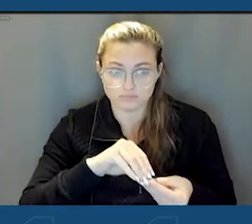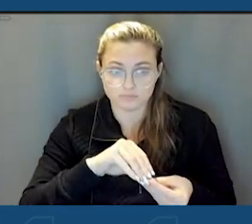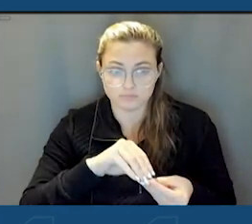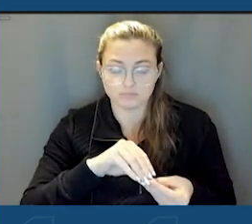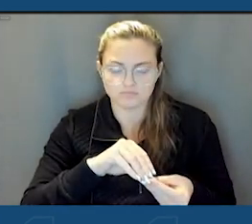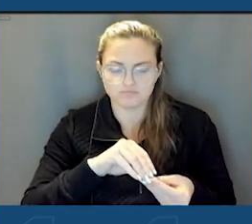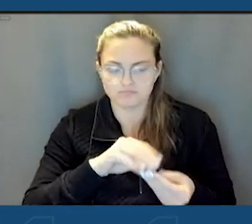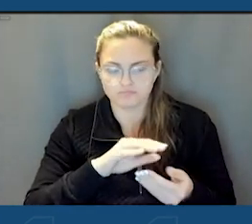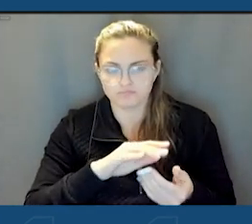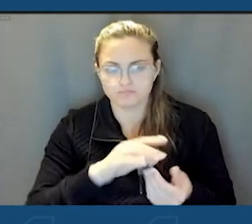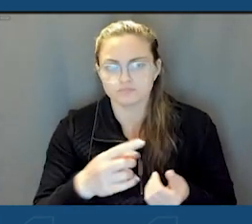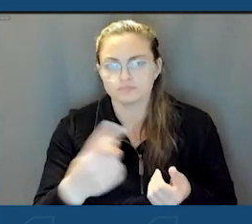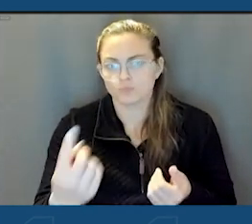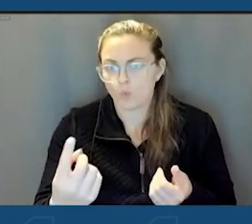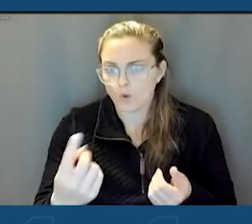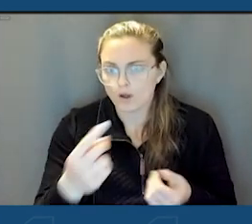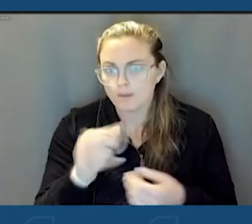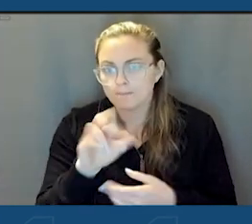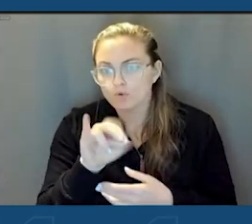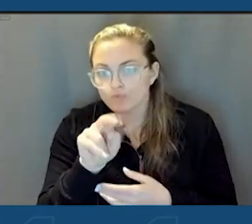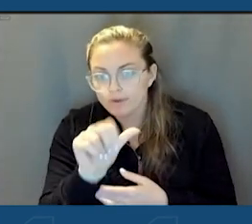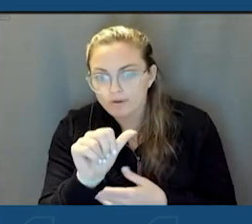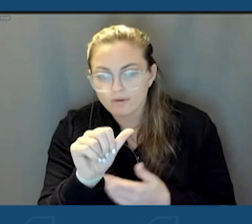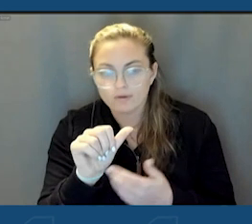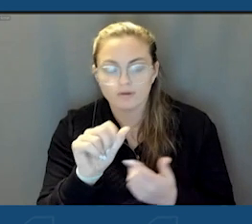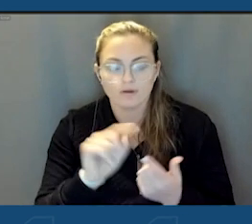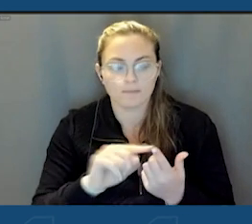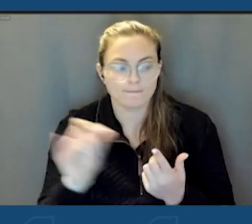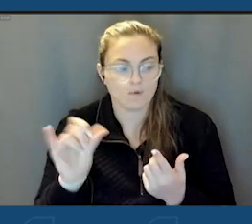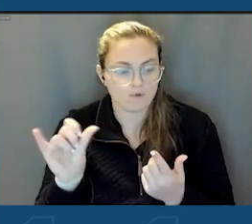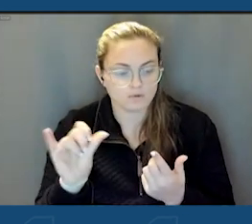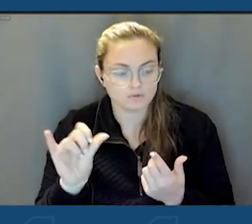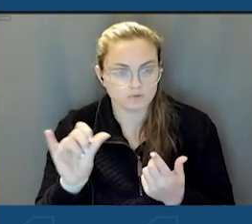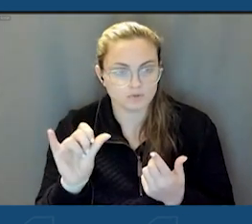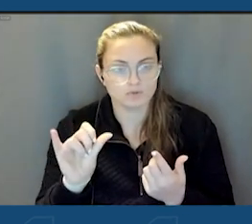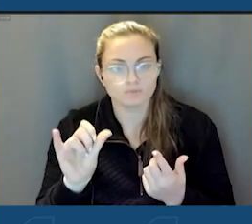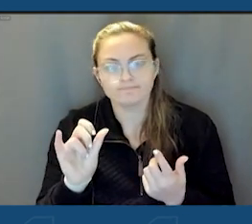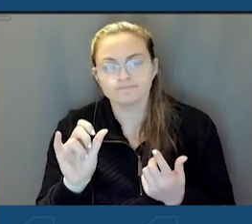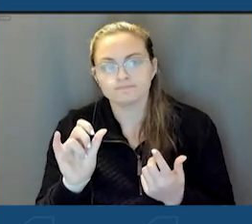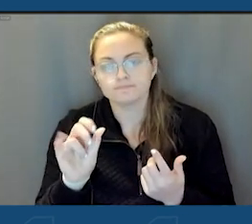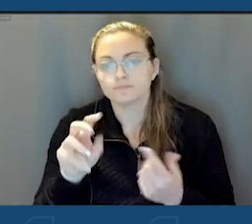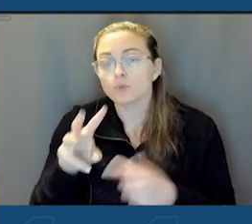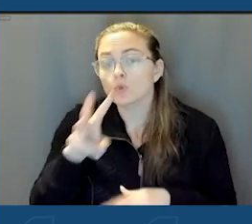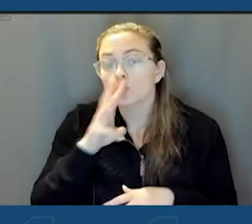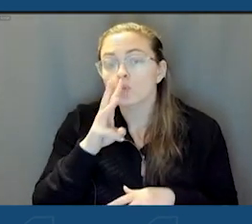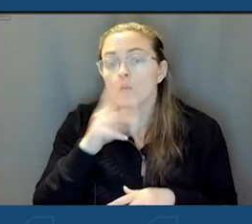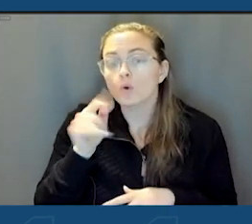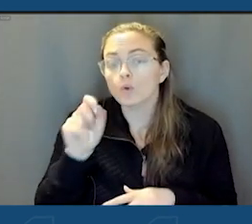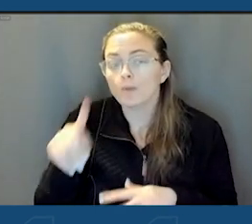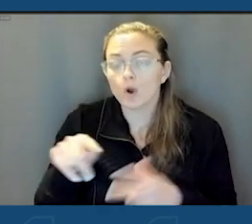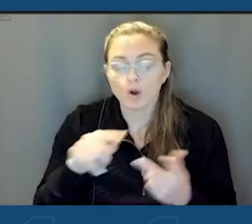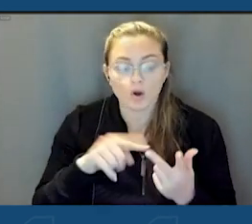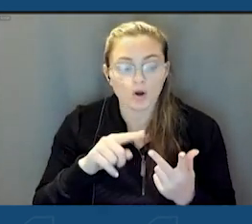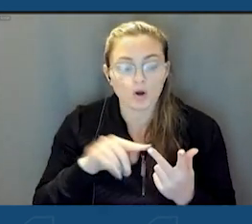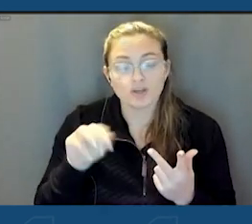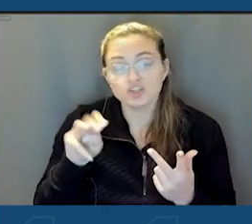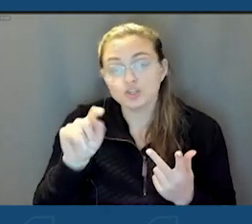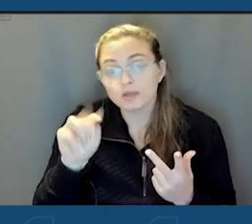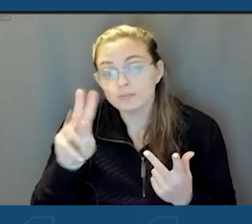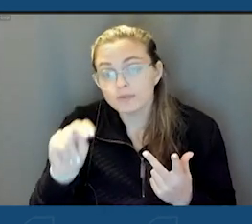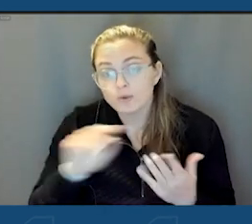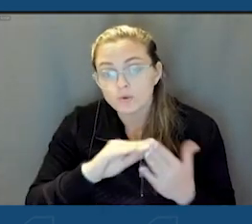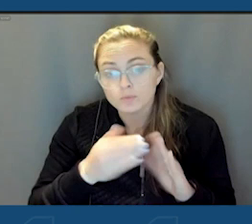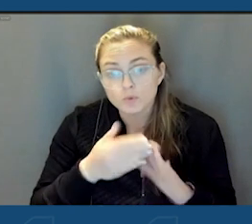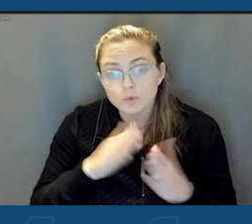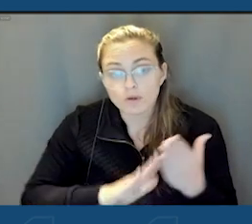is obviously our marina, but also we're looking at the water park. We're also looking at Jamestown Community College,